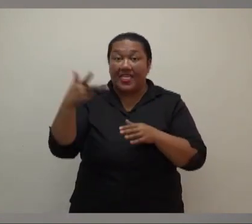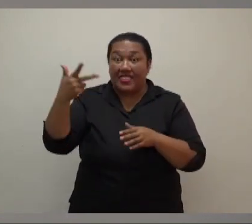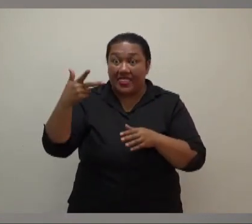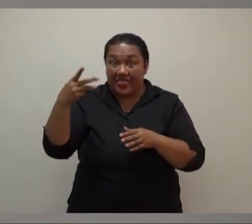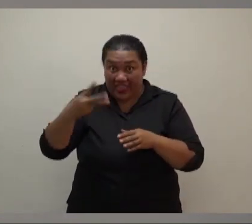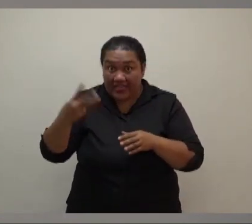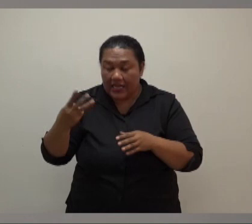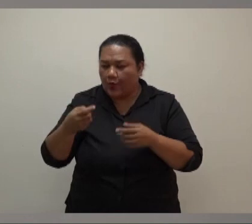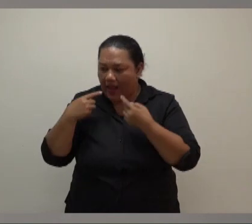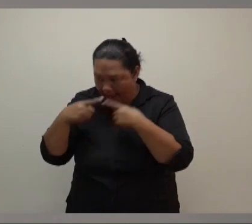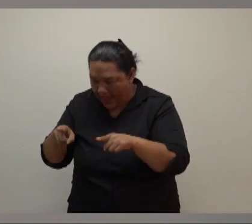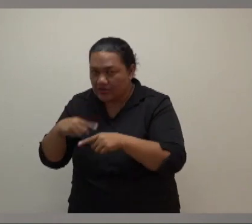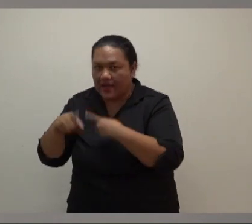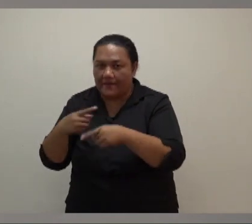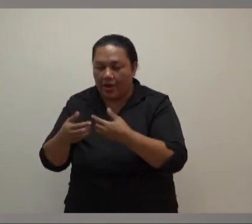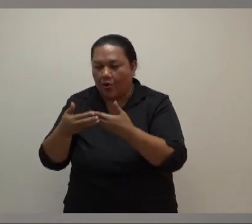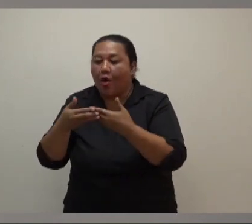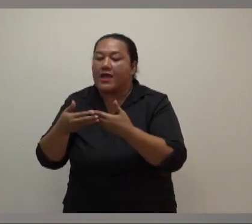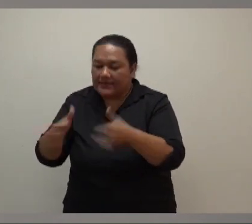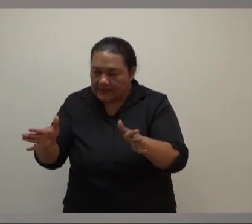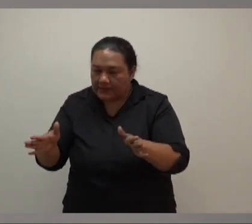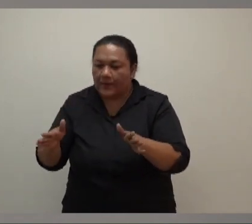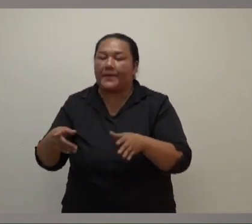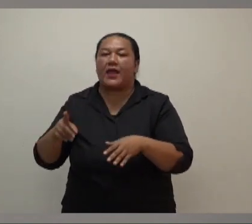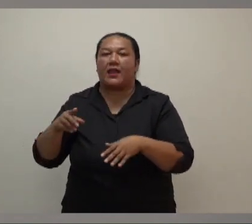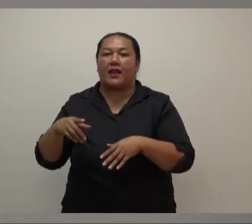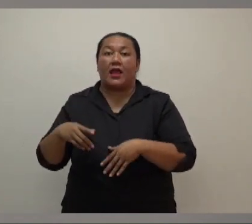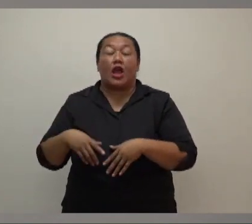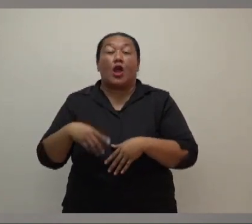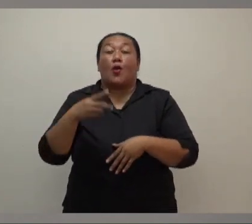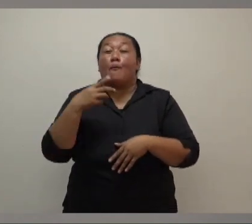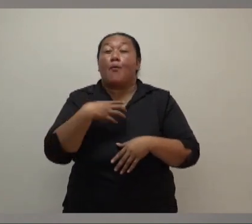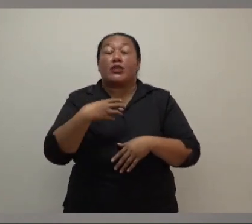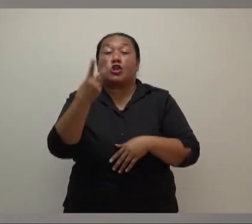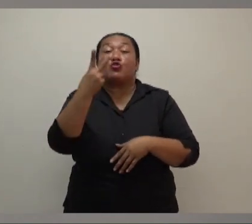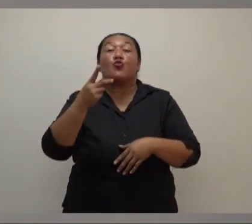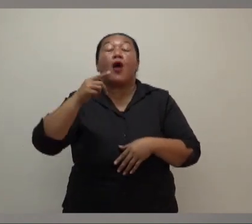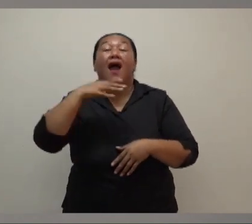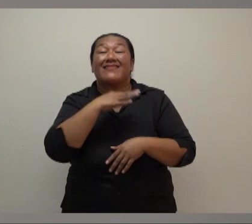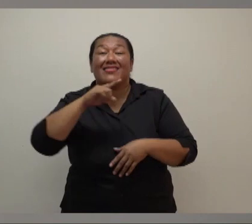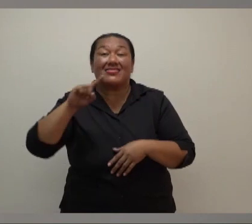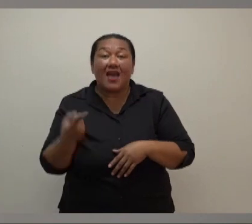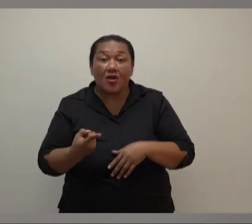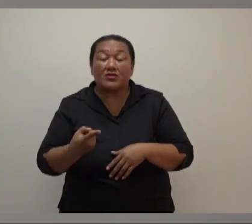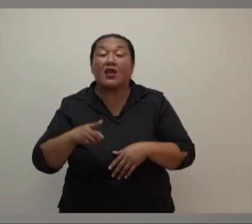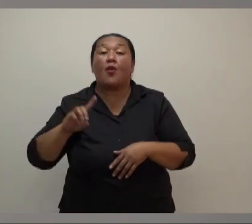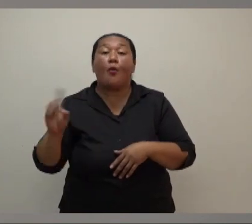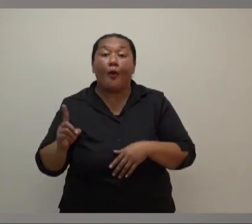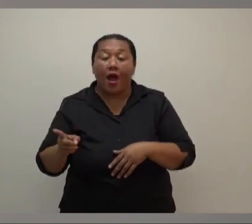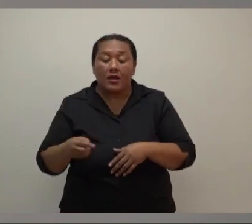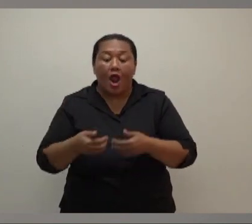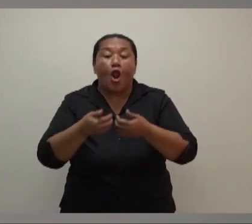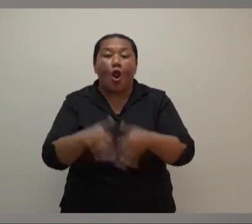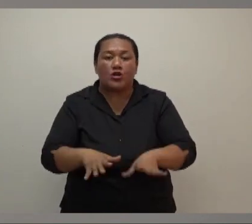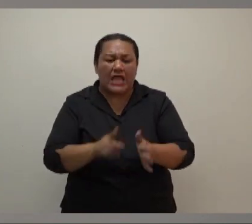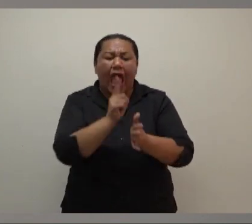past eight months that our schools were closed, more than 200,000 children in Fiji lost more than 1,000 hours of in